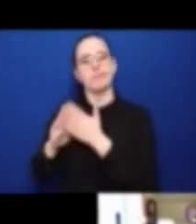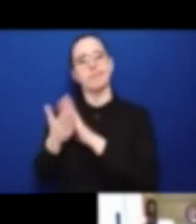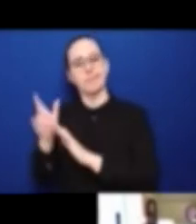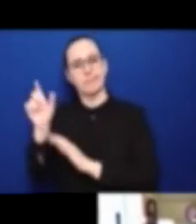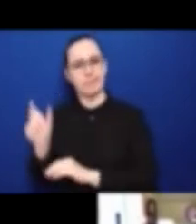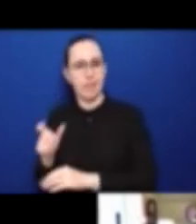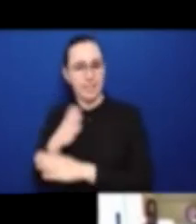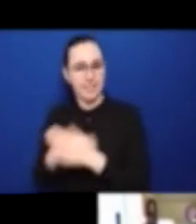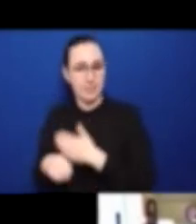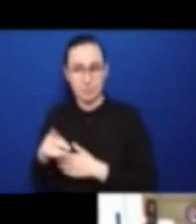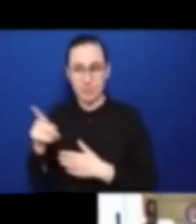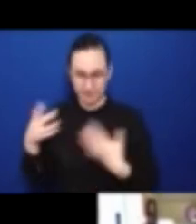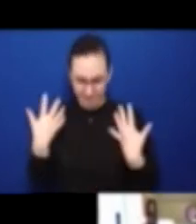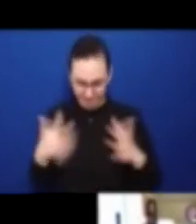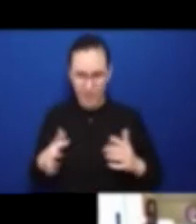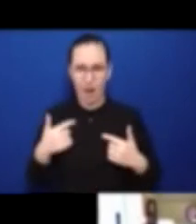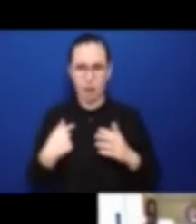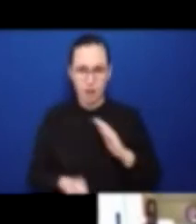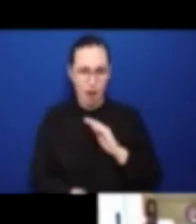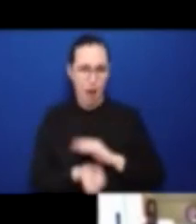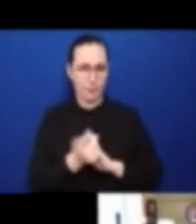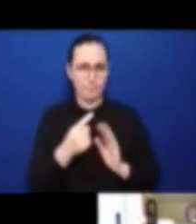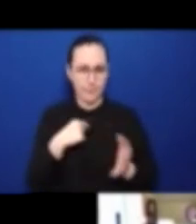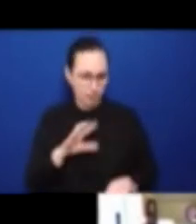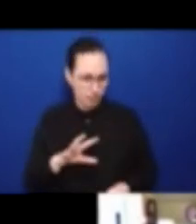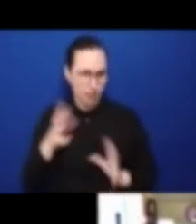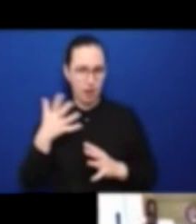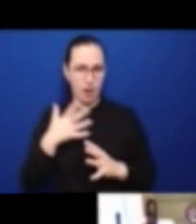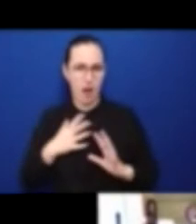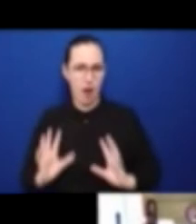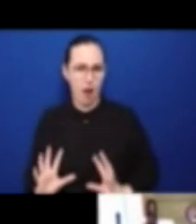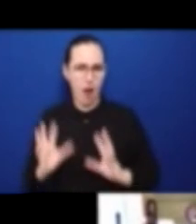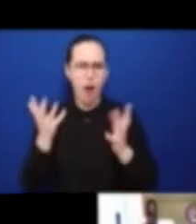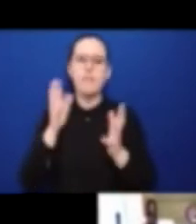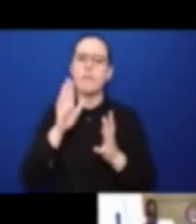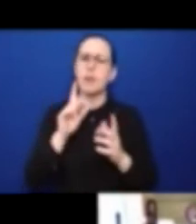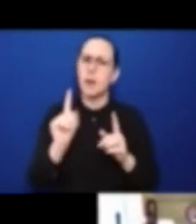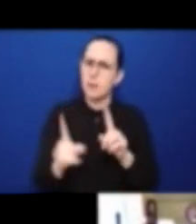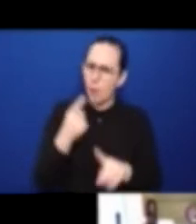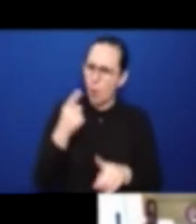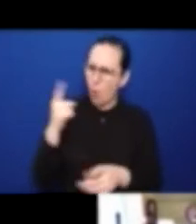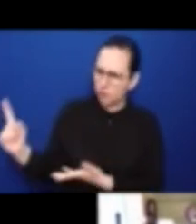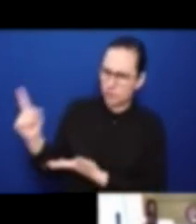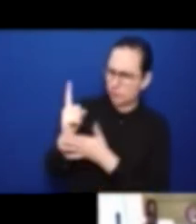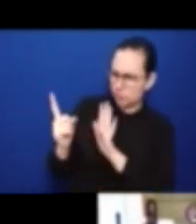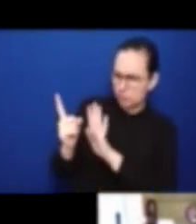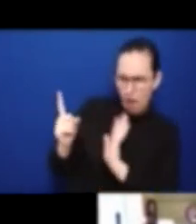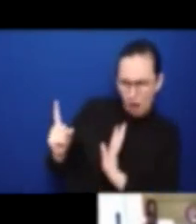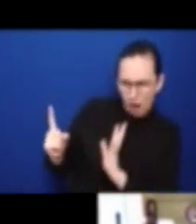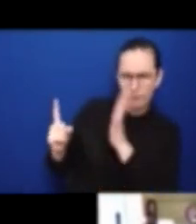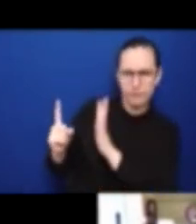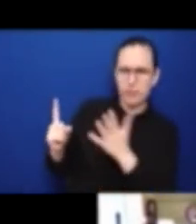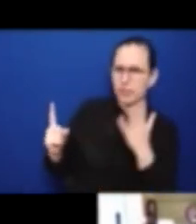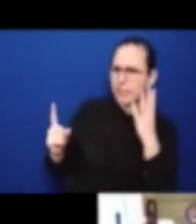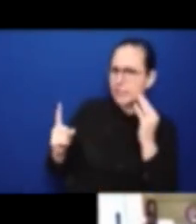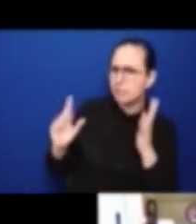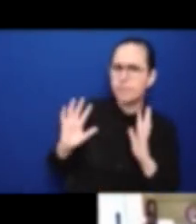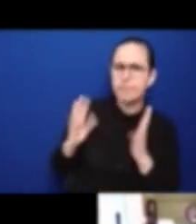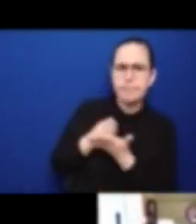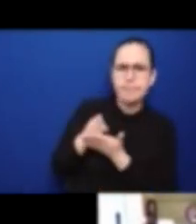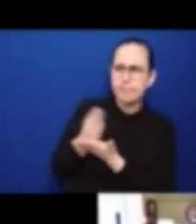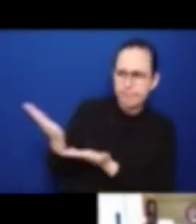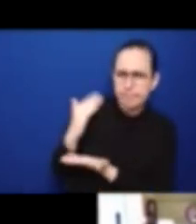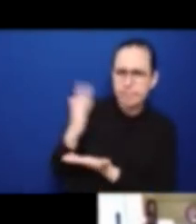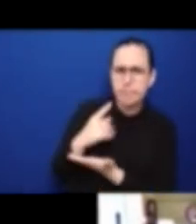visible. In that process, and it was a, of course, as you know, Steve, having participated from the very early stage of the mine ban